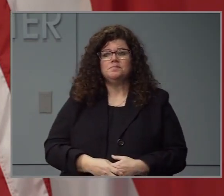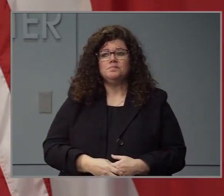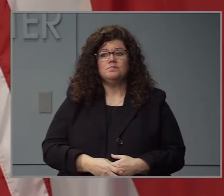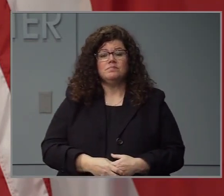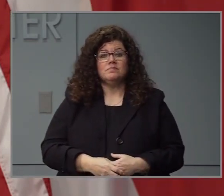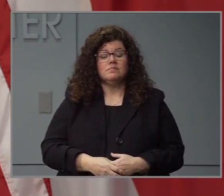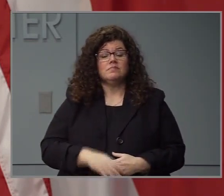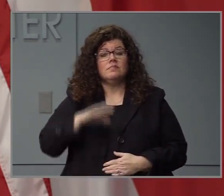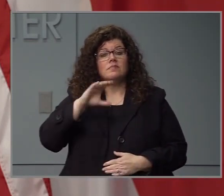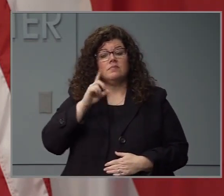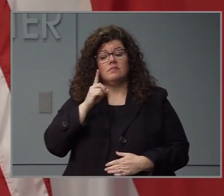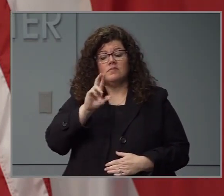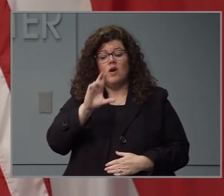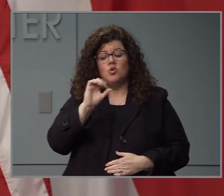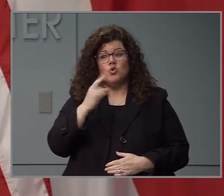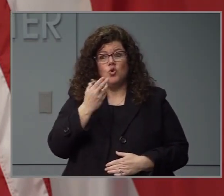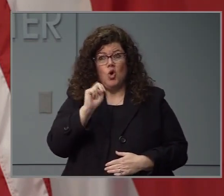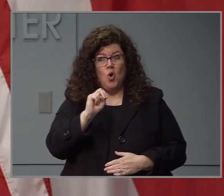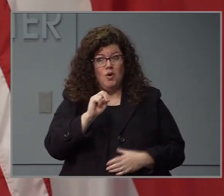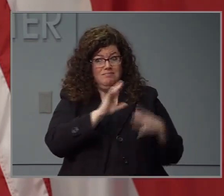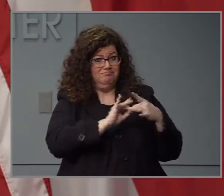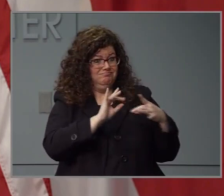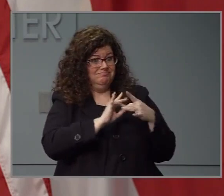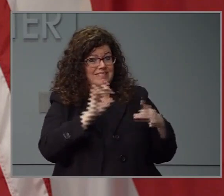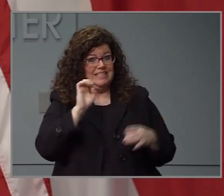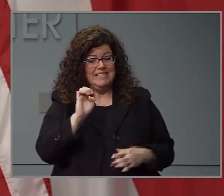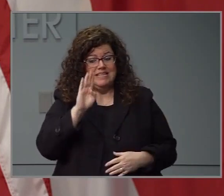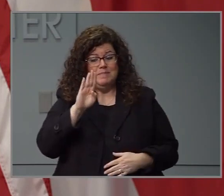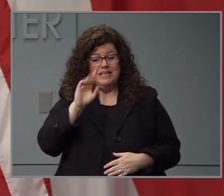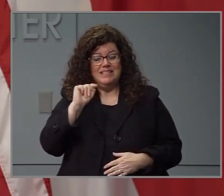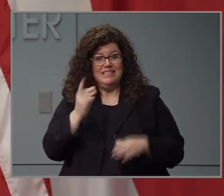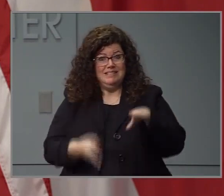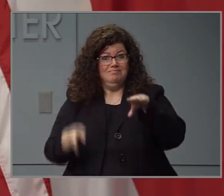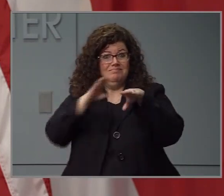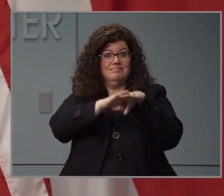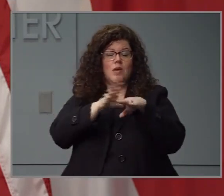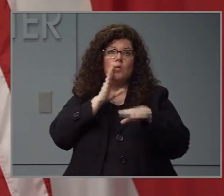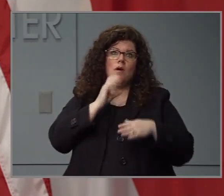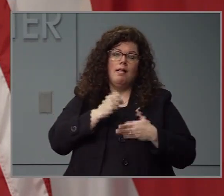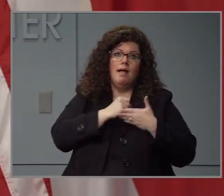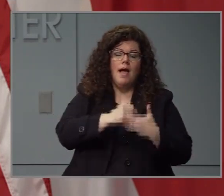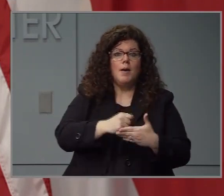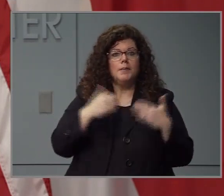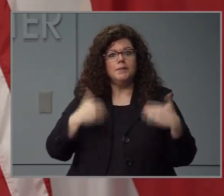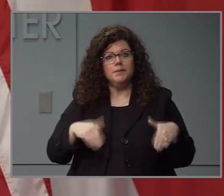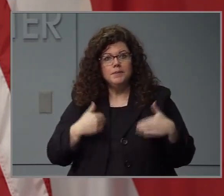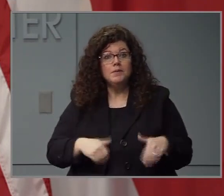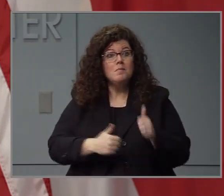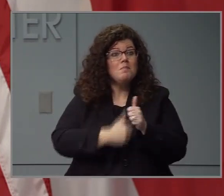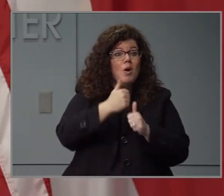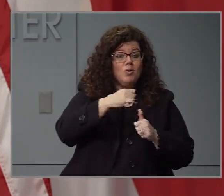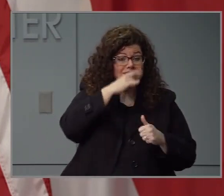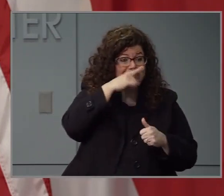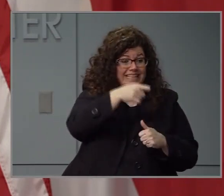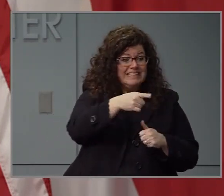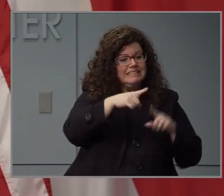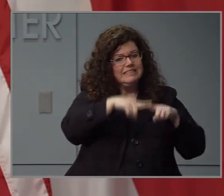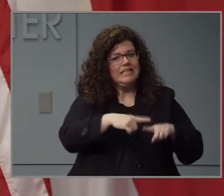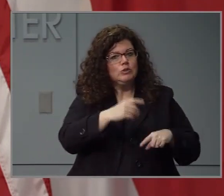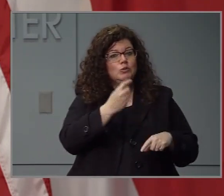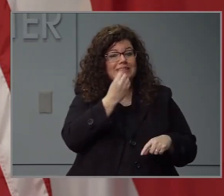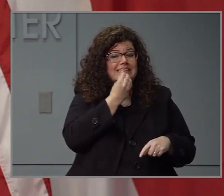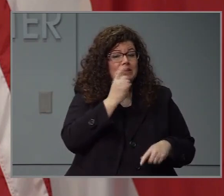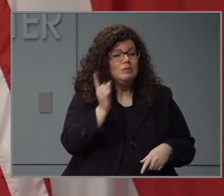Transfer Program approval is good news for our state and will help to feed more kids who usually rely on school meals.